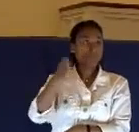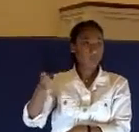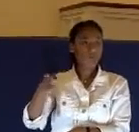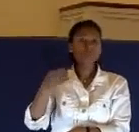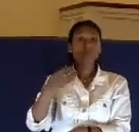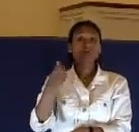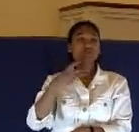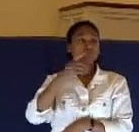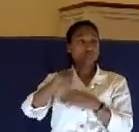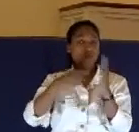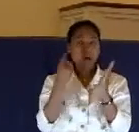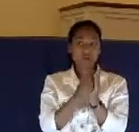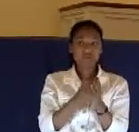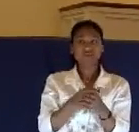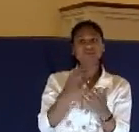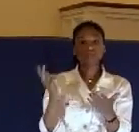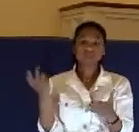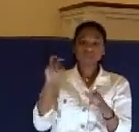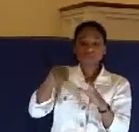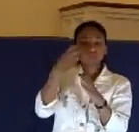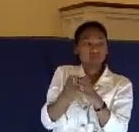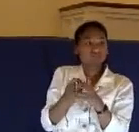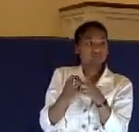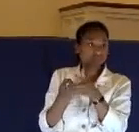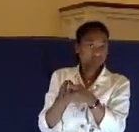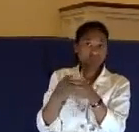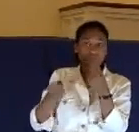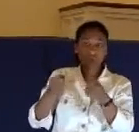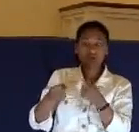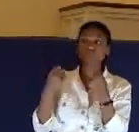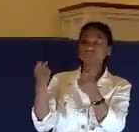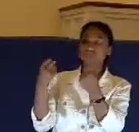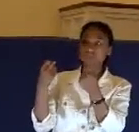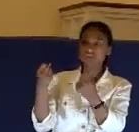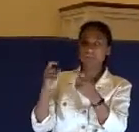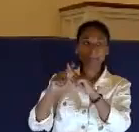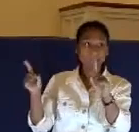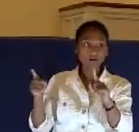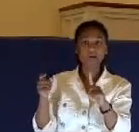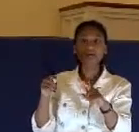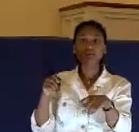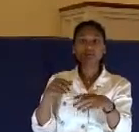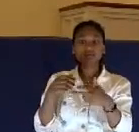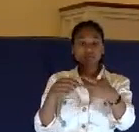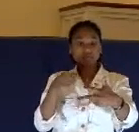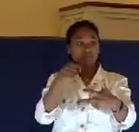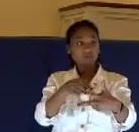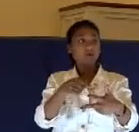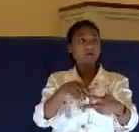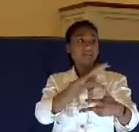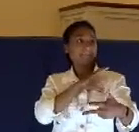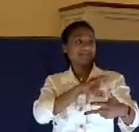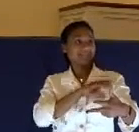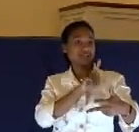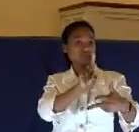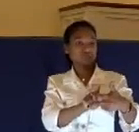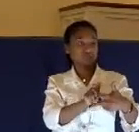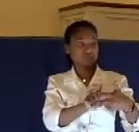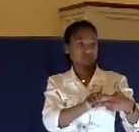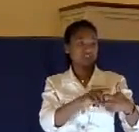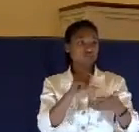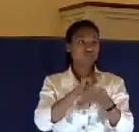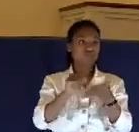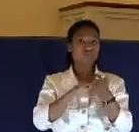back. We used his car, came back to his car. There was a police officer there writing him a ticket. And he went to the police officer and said, what are you doing?